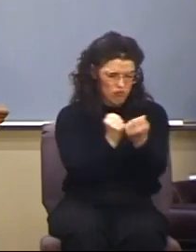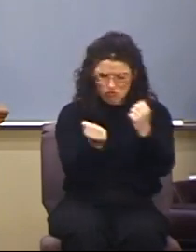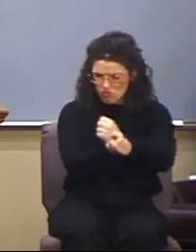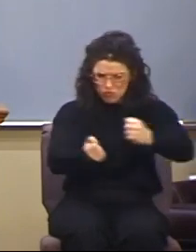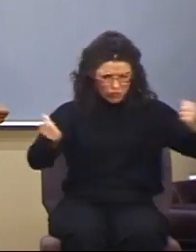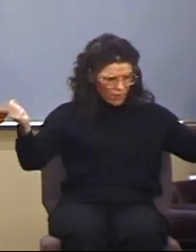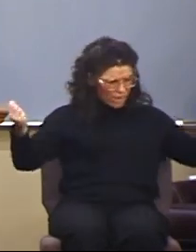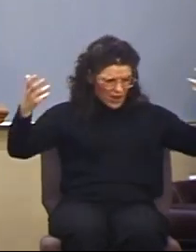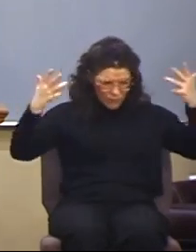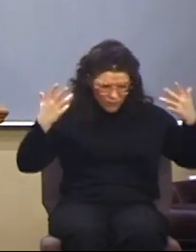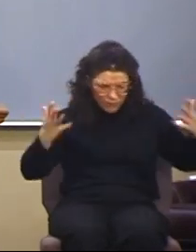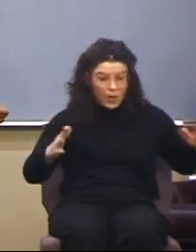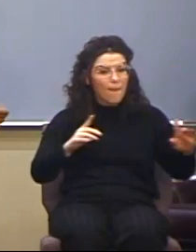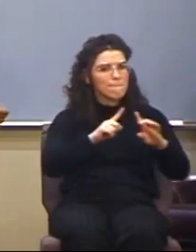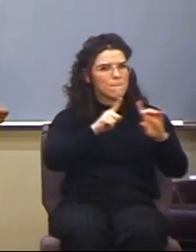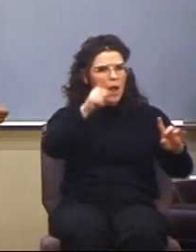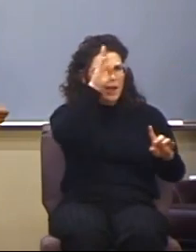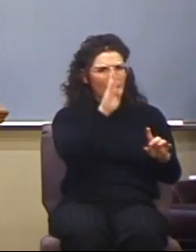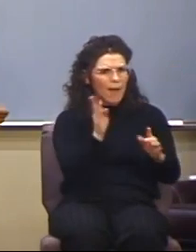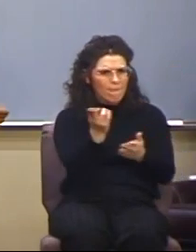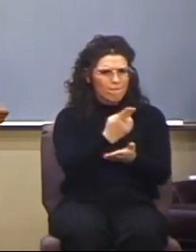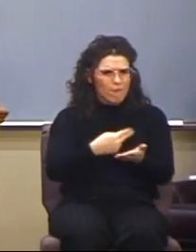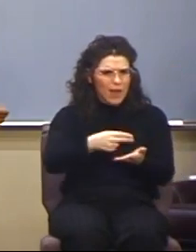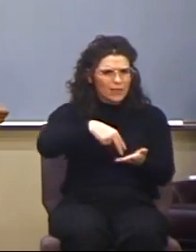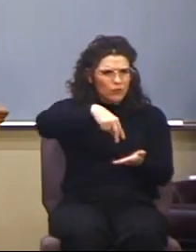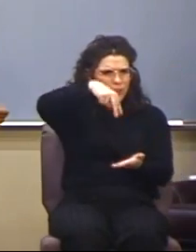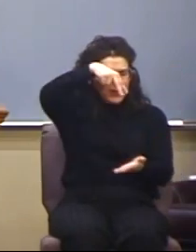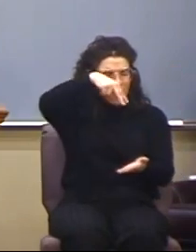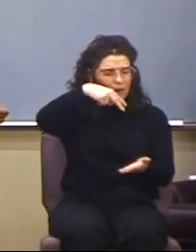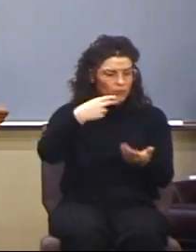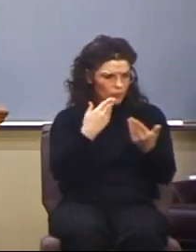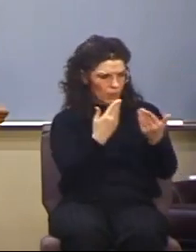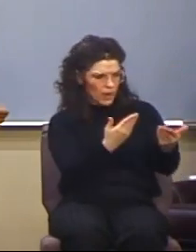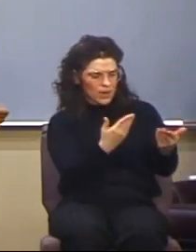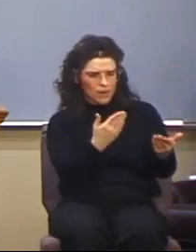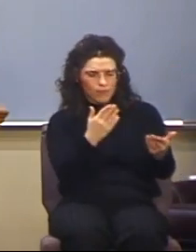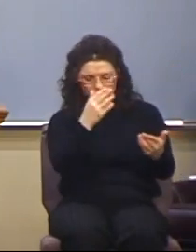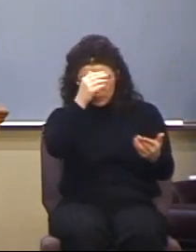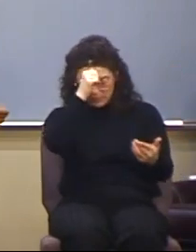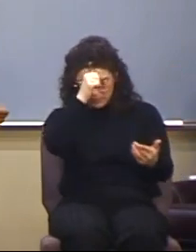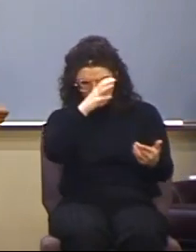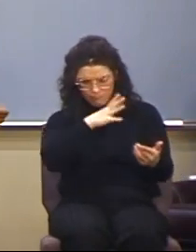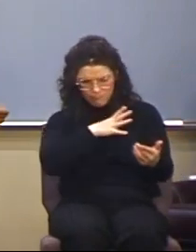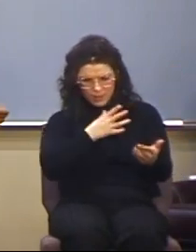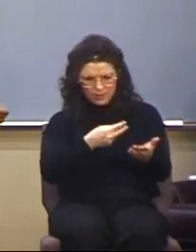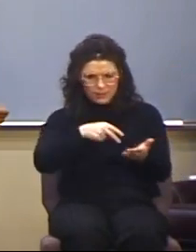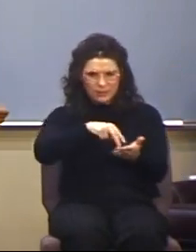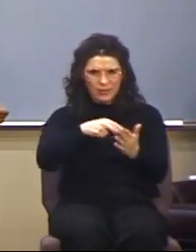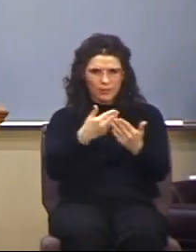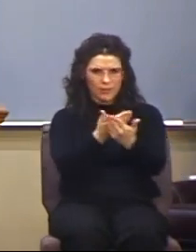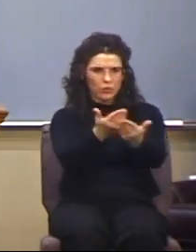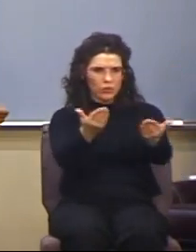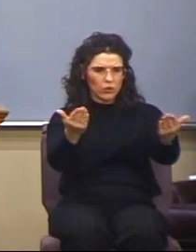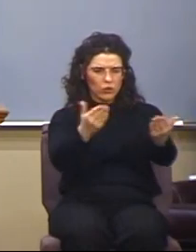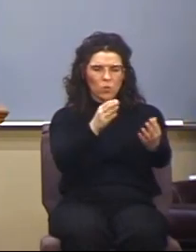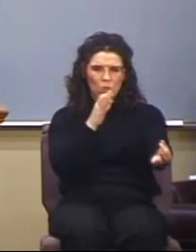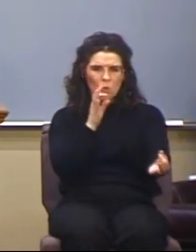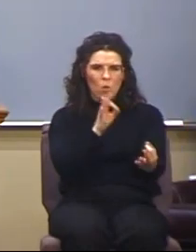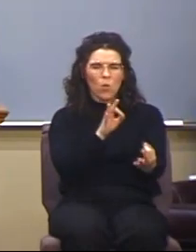dead, even by him, does this man stand here before you whole.